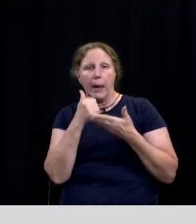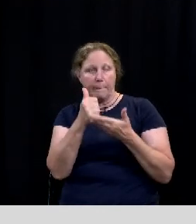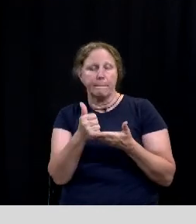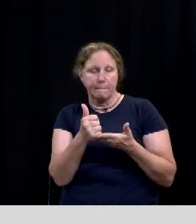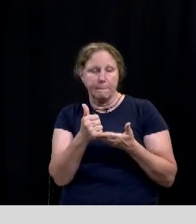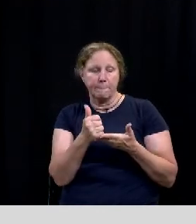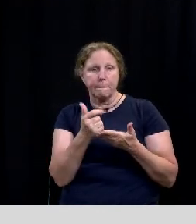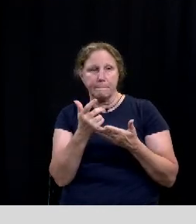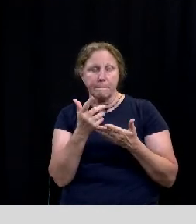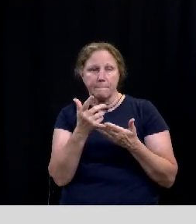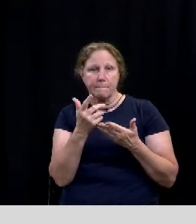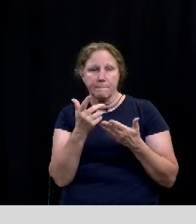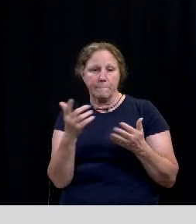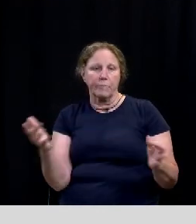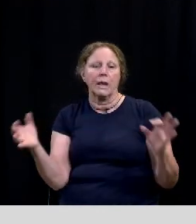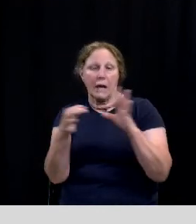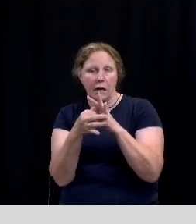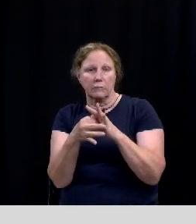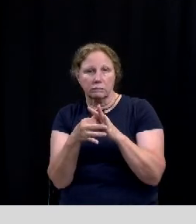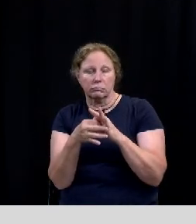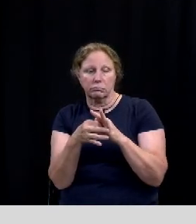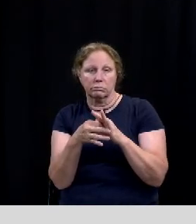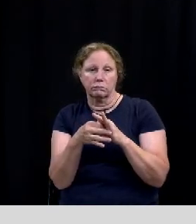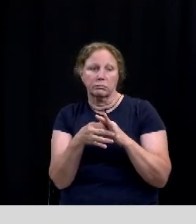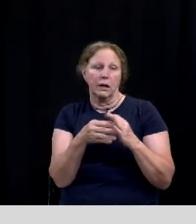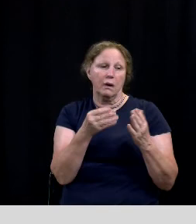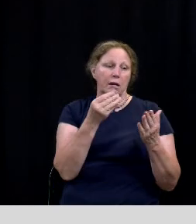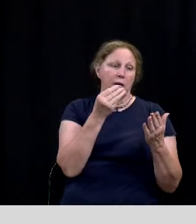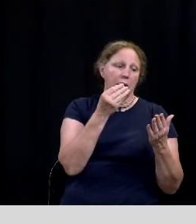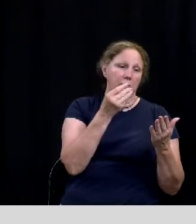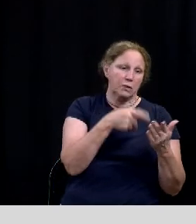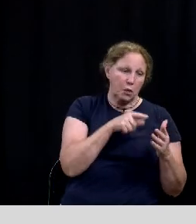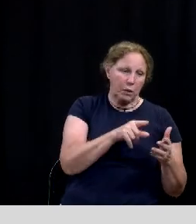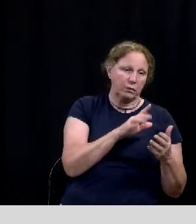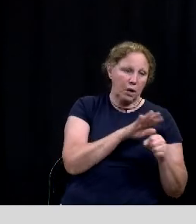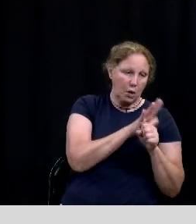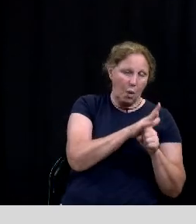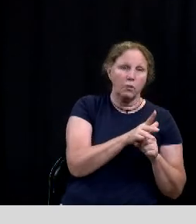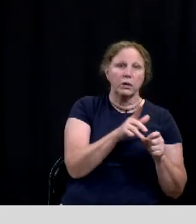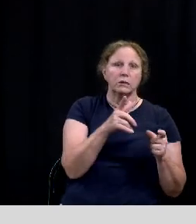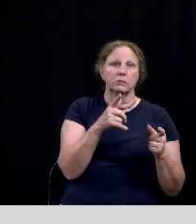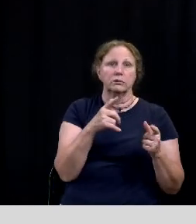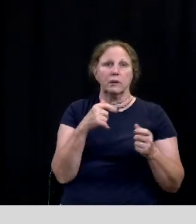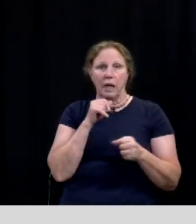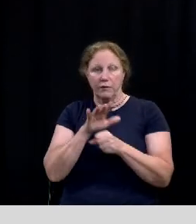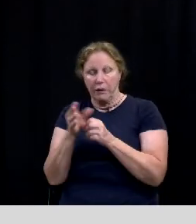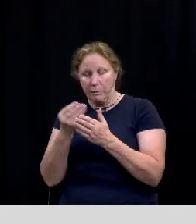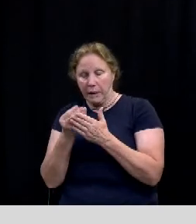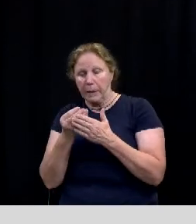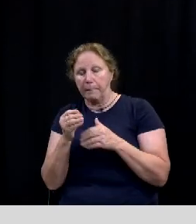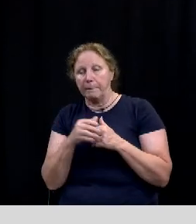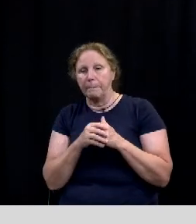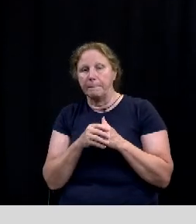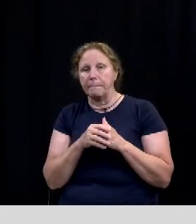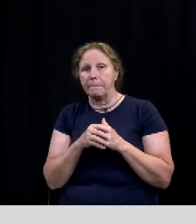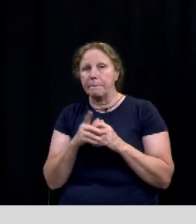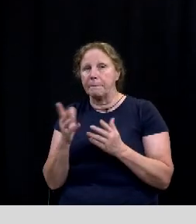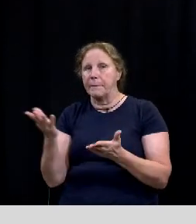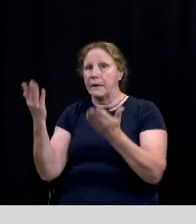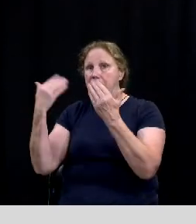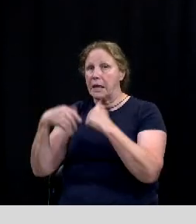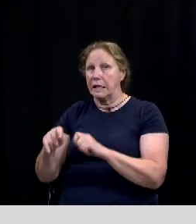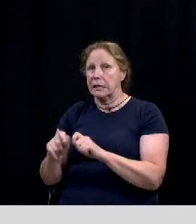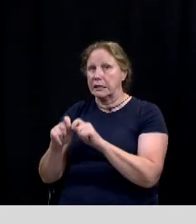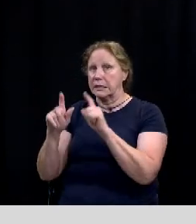of bridge this this kind of uh financially difficult time and we can advance um